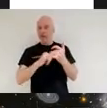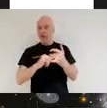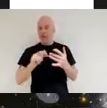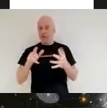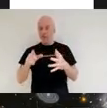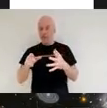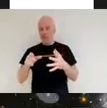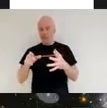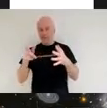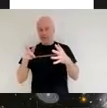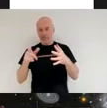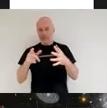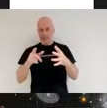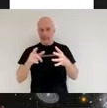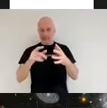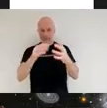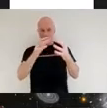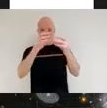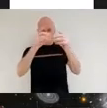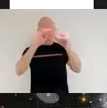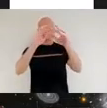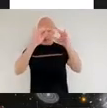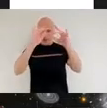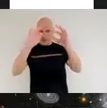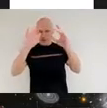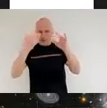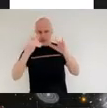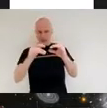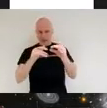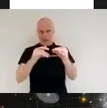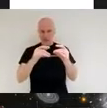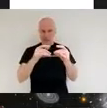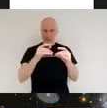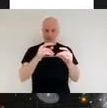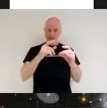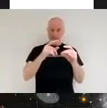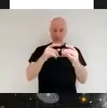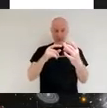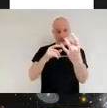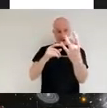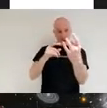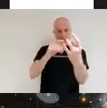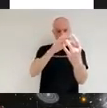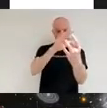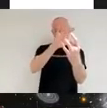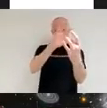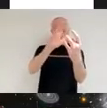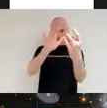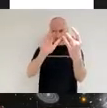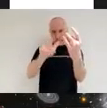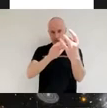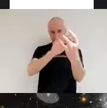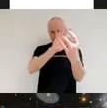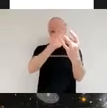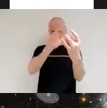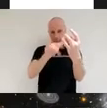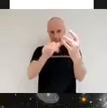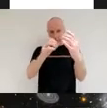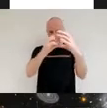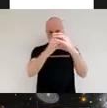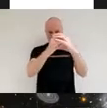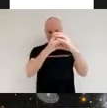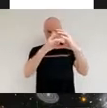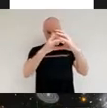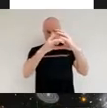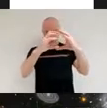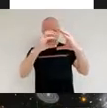disks that form around young stars now with the web telescope being so large and having such